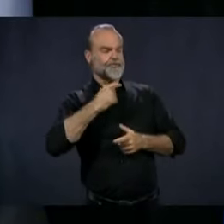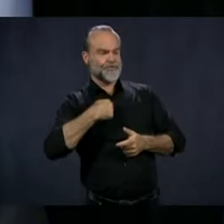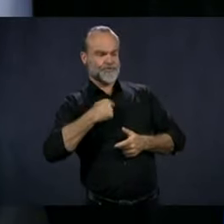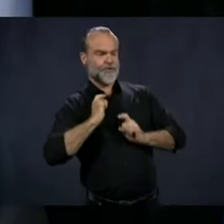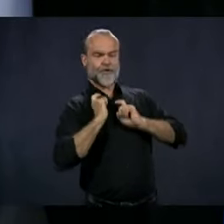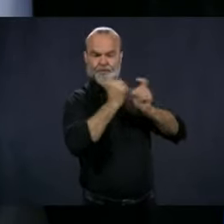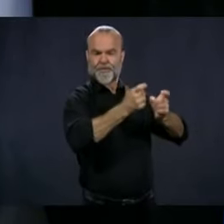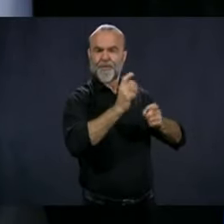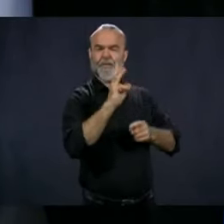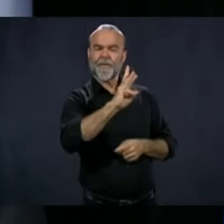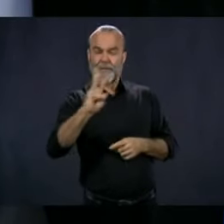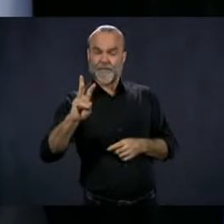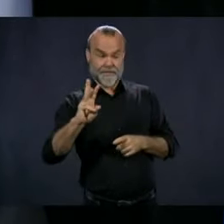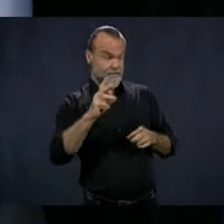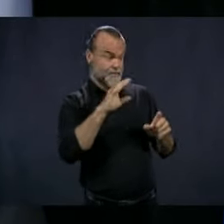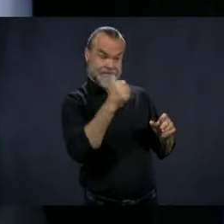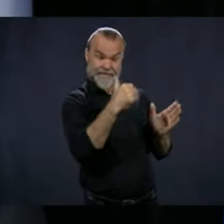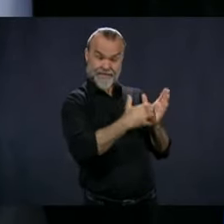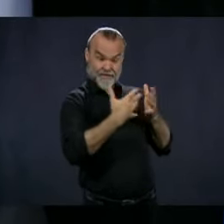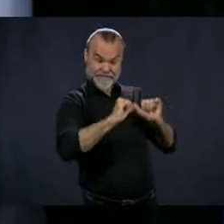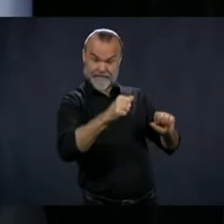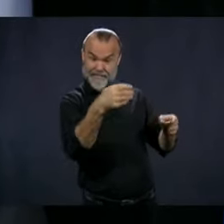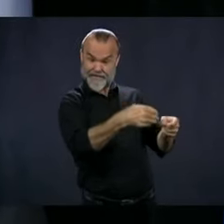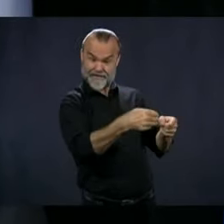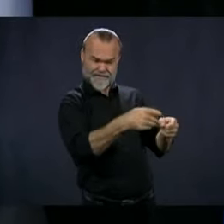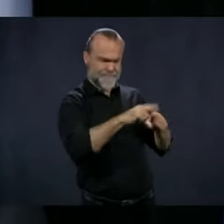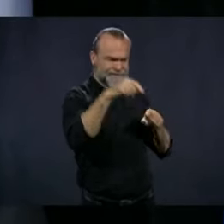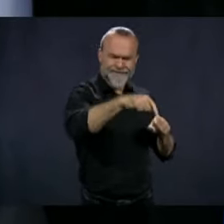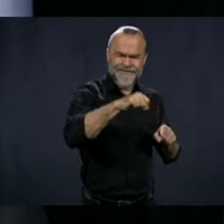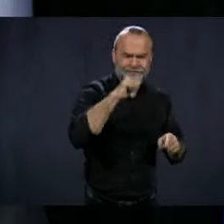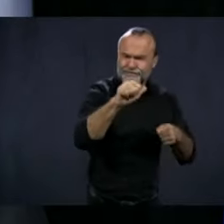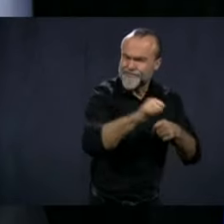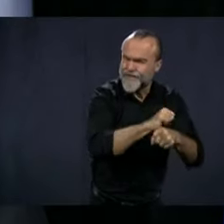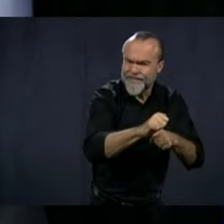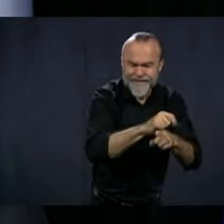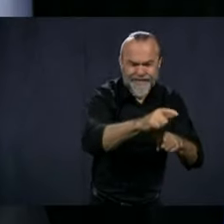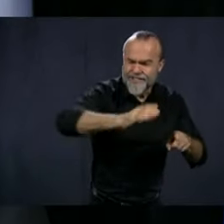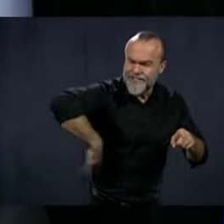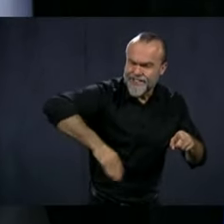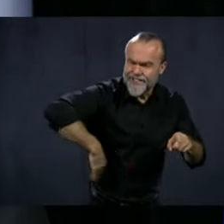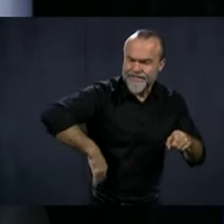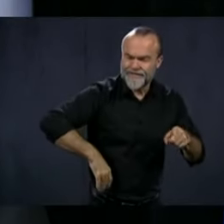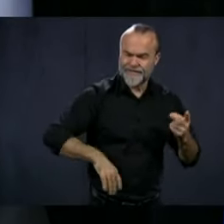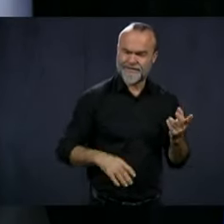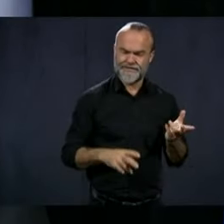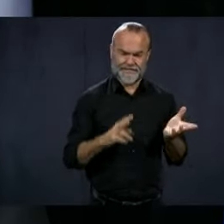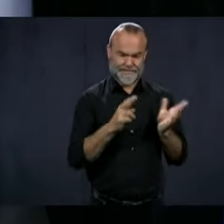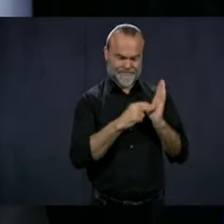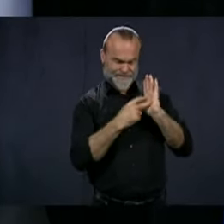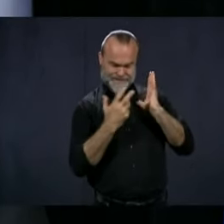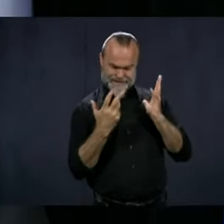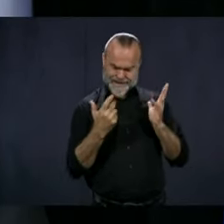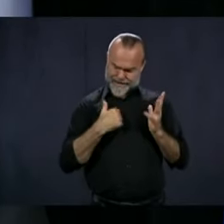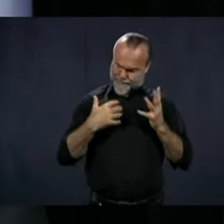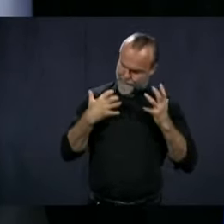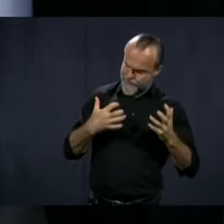They are still there, but most of them, they are not trained. So what we really want to have more in our